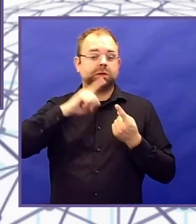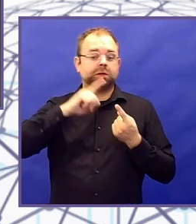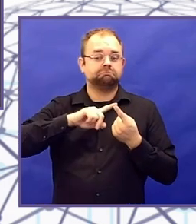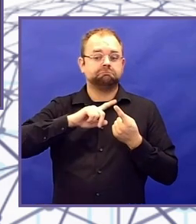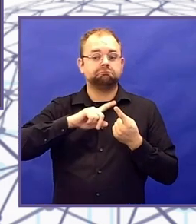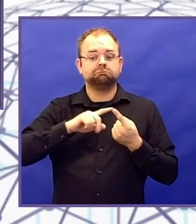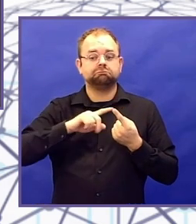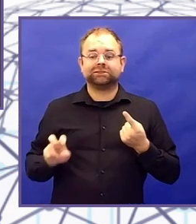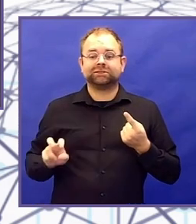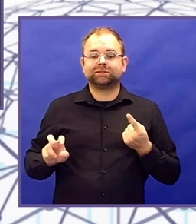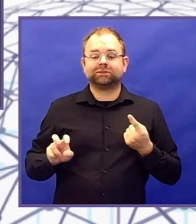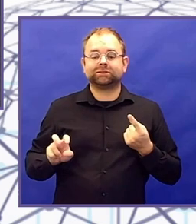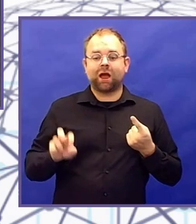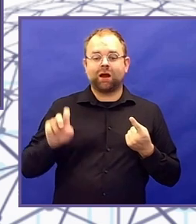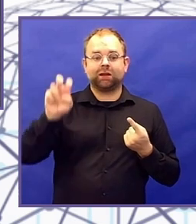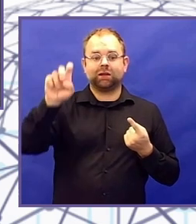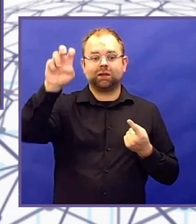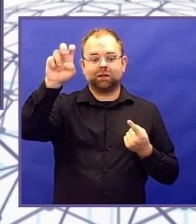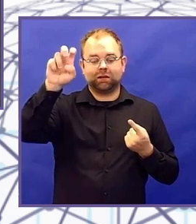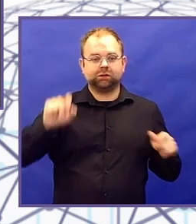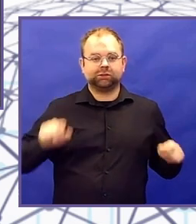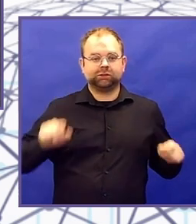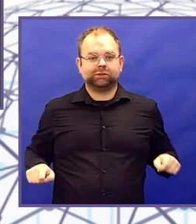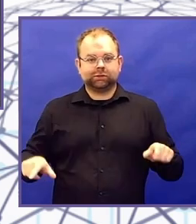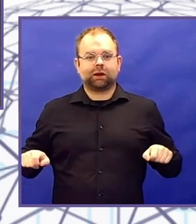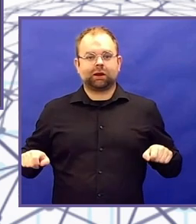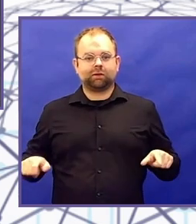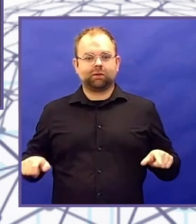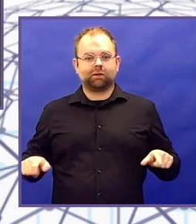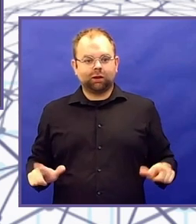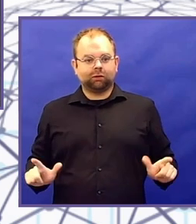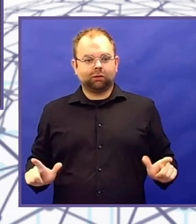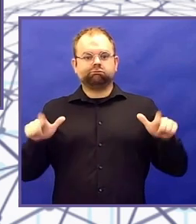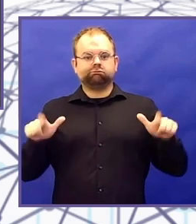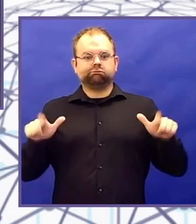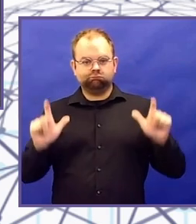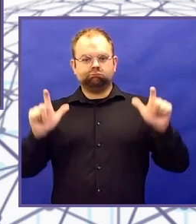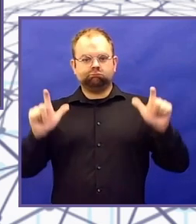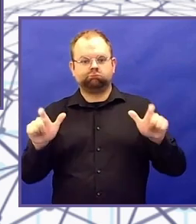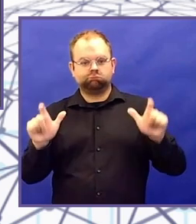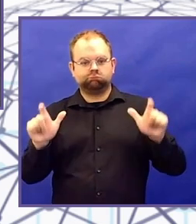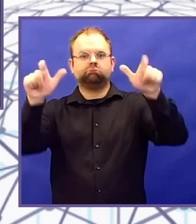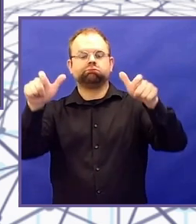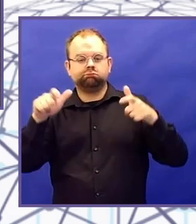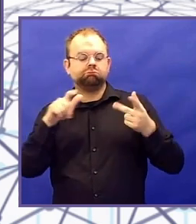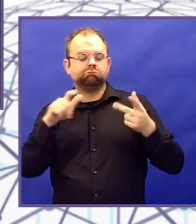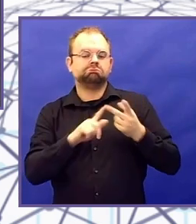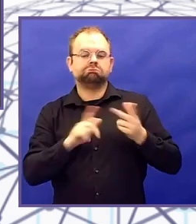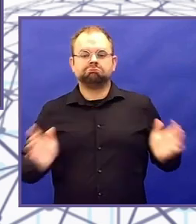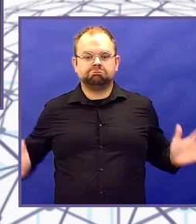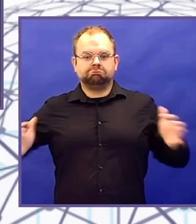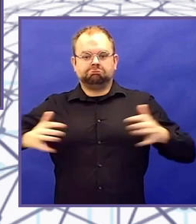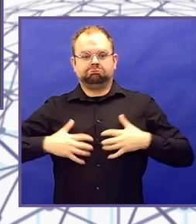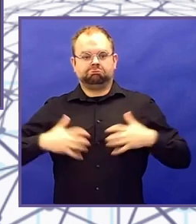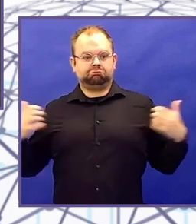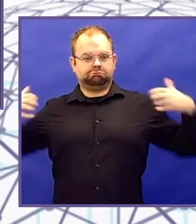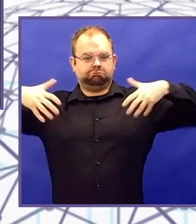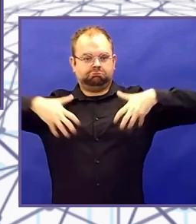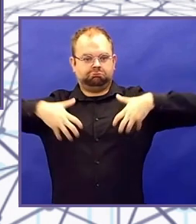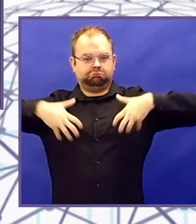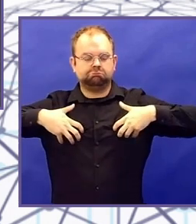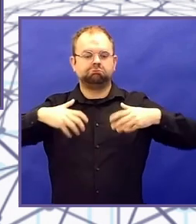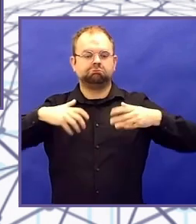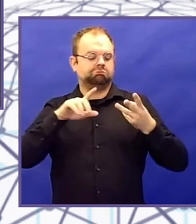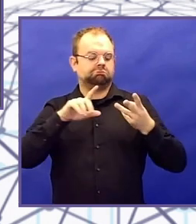didn't know we had because often we don't have them. And one of my favorite ways that Liz,